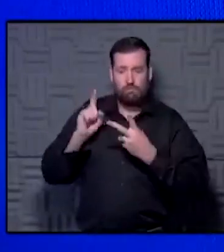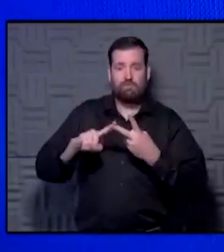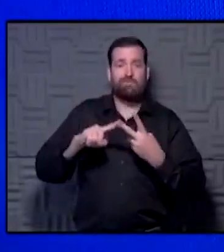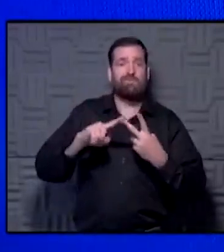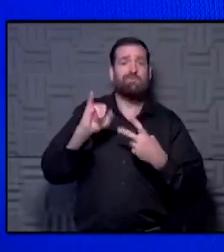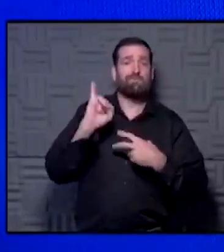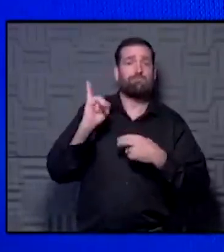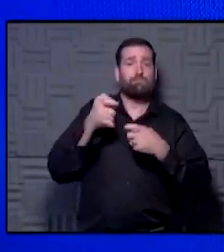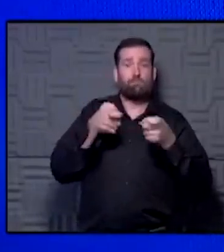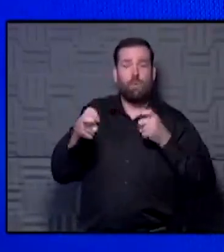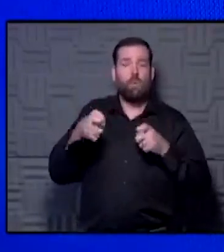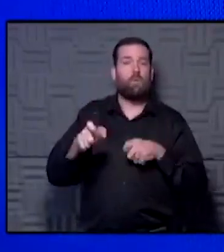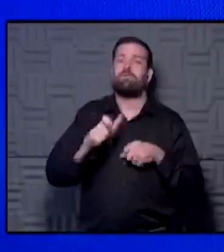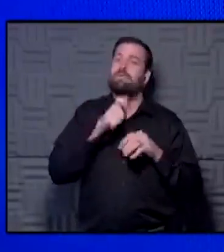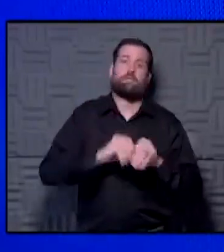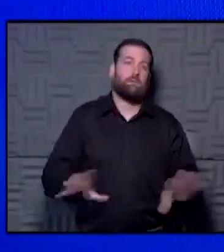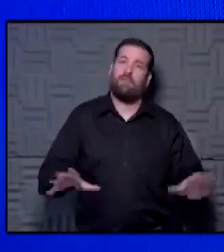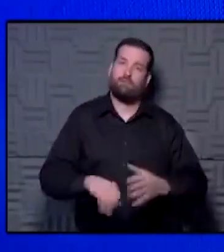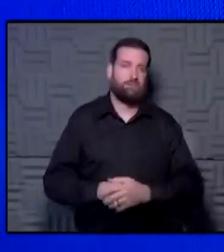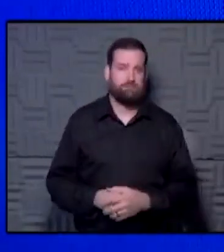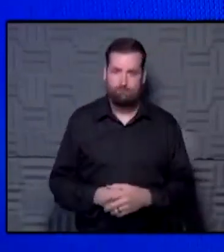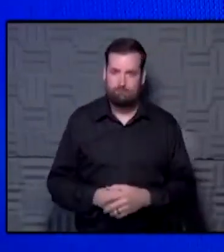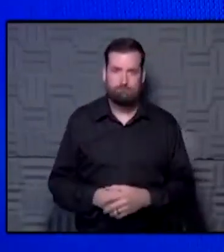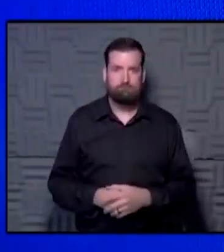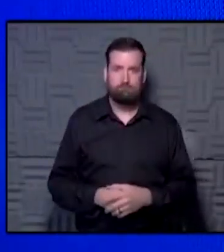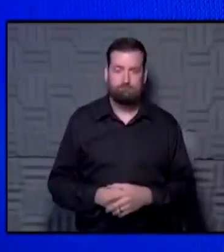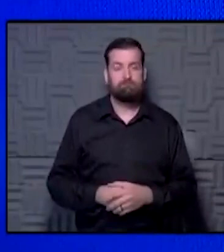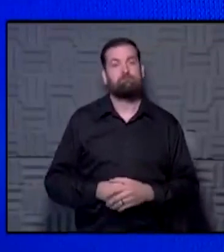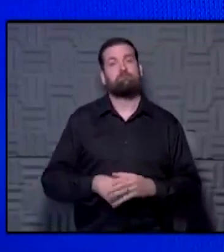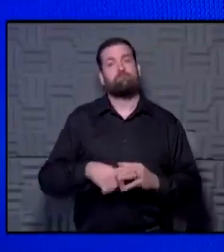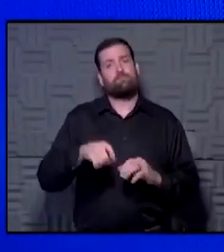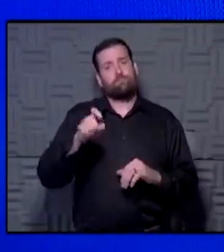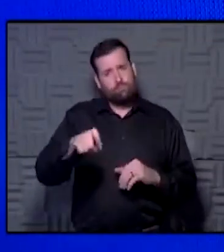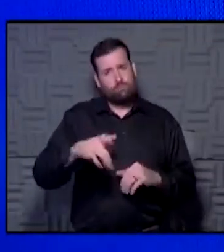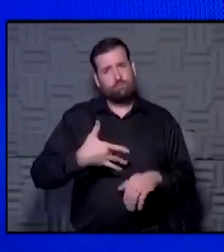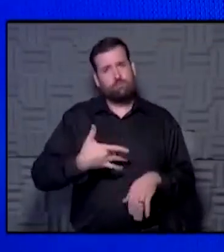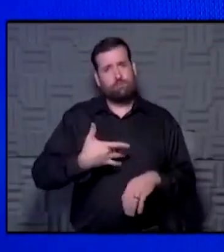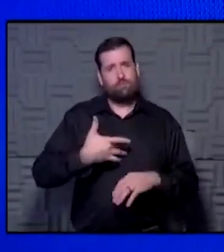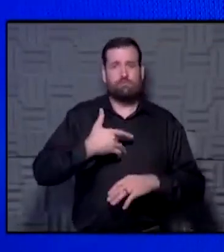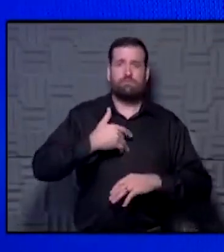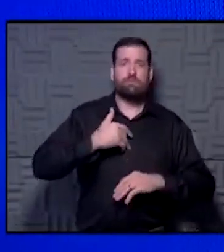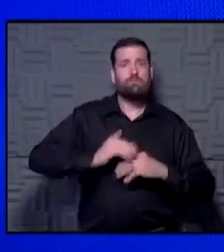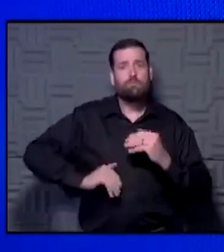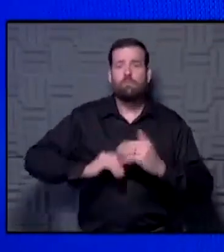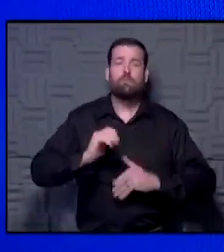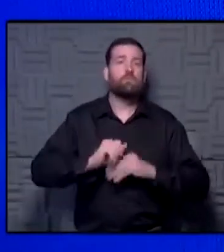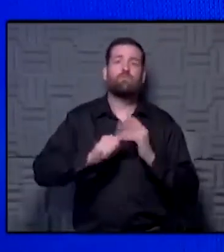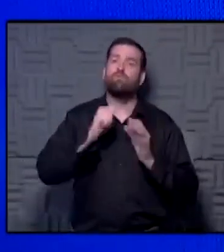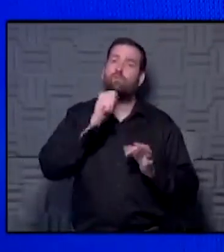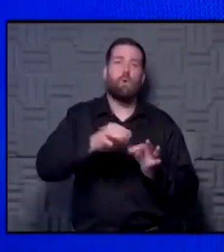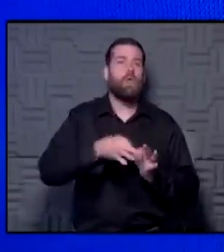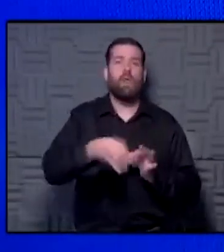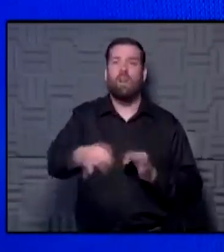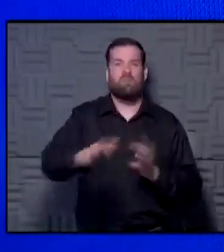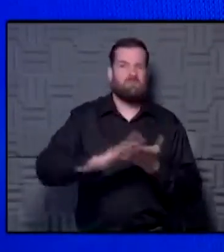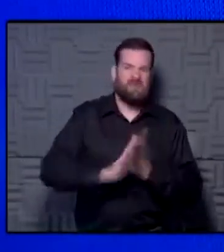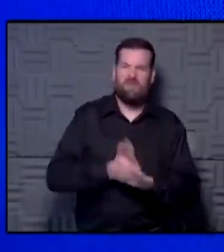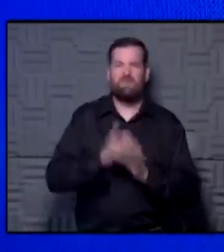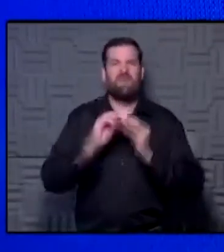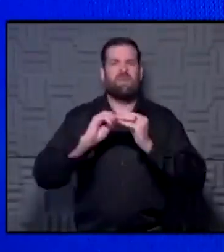disease is not spread. And so you need to feel comfortable and don't delay care. Don't be a statistic.